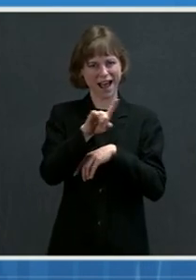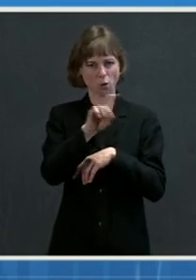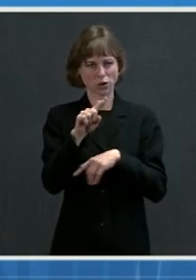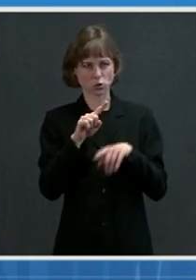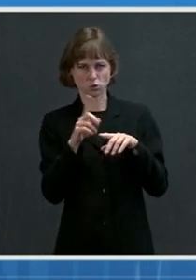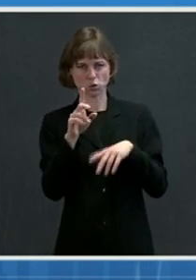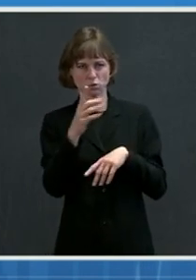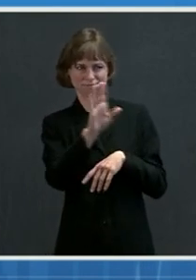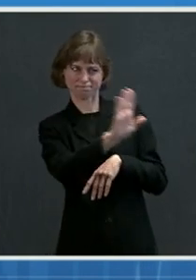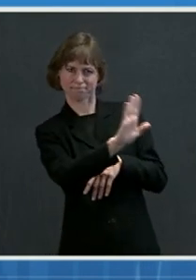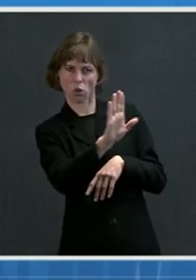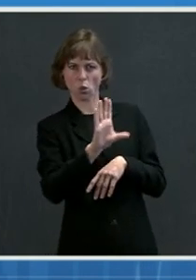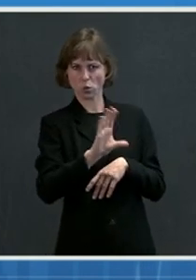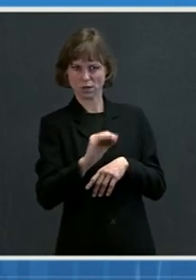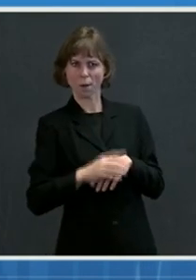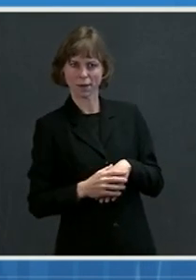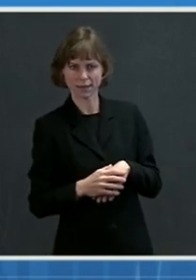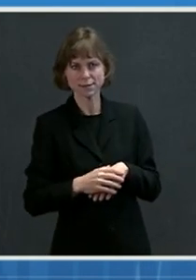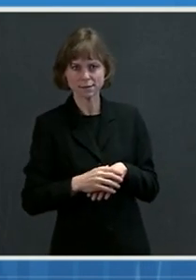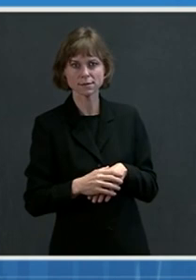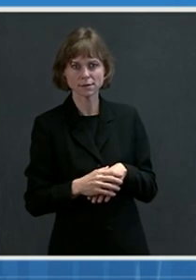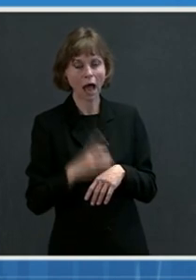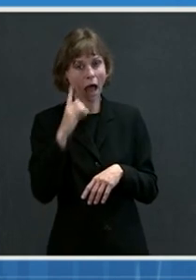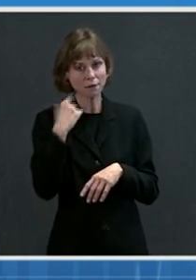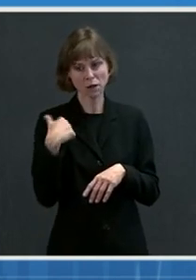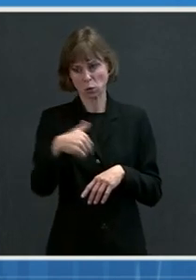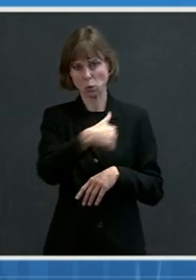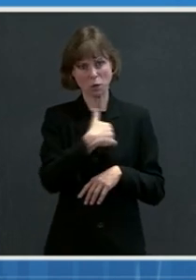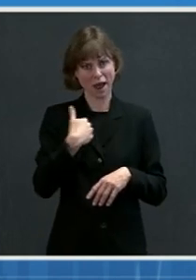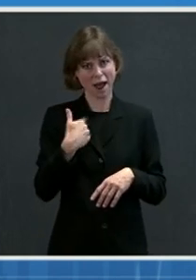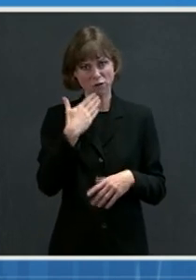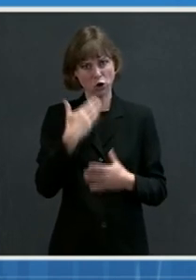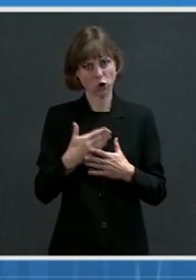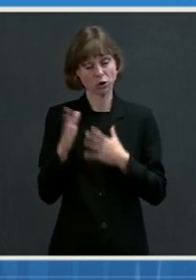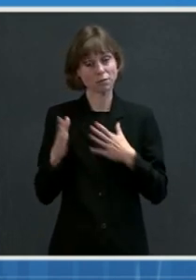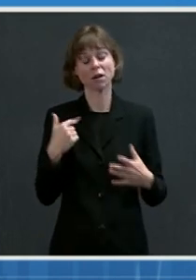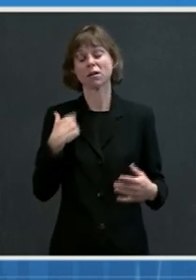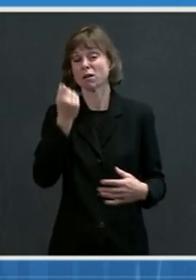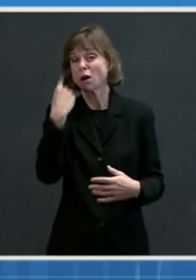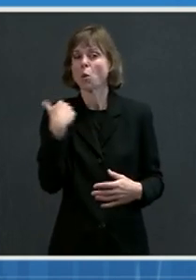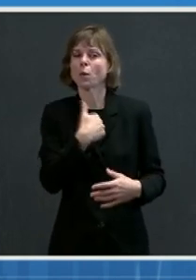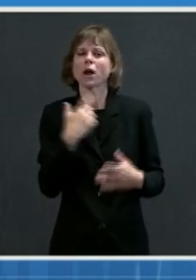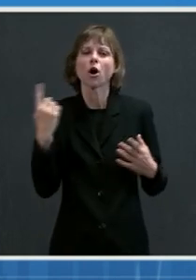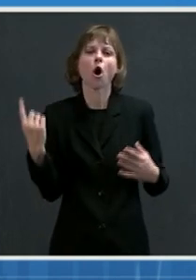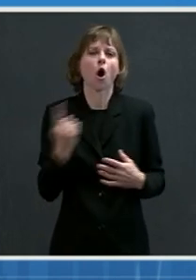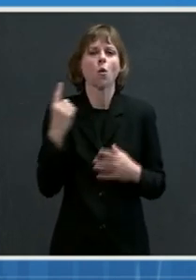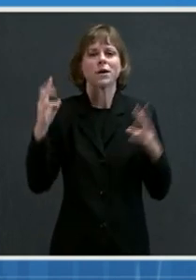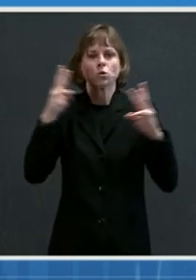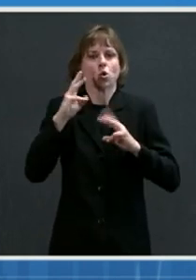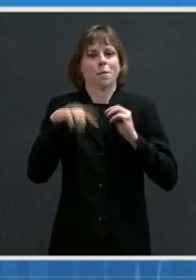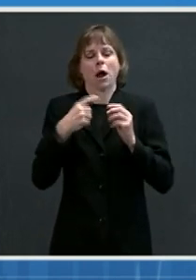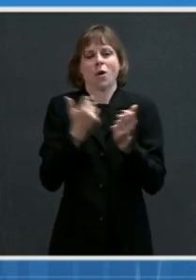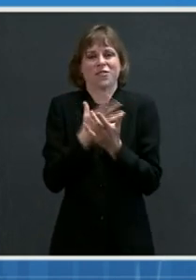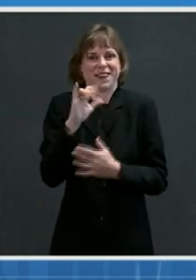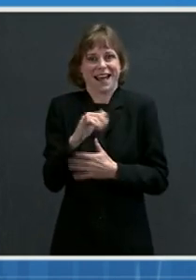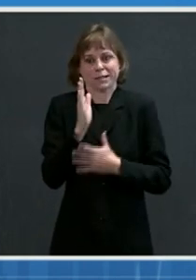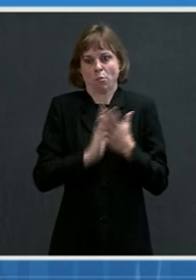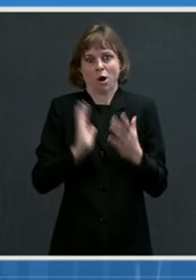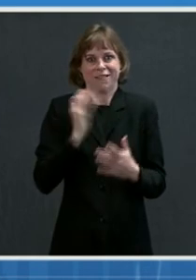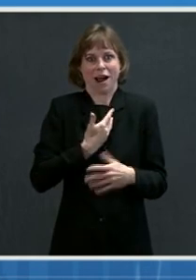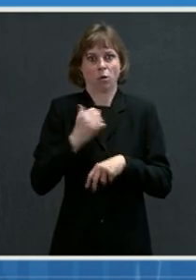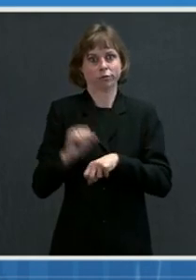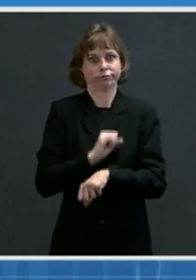You know, I think we have a good plan. I will tell you we always worry about everything. I mean, it's sort of part of our ethic around here